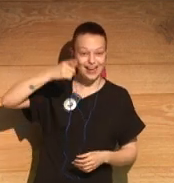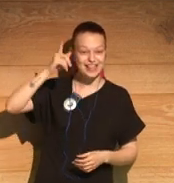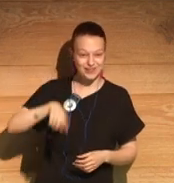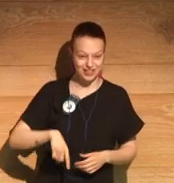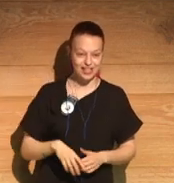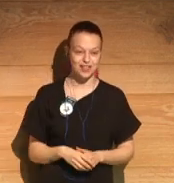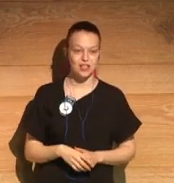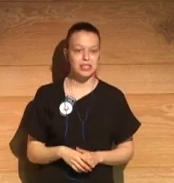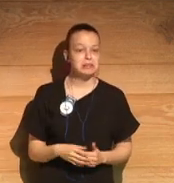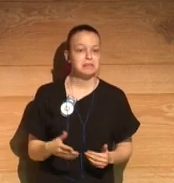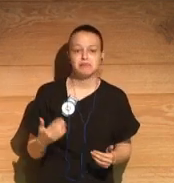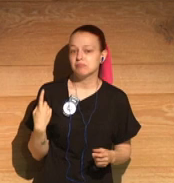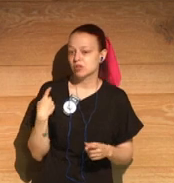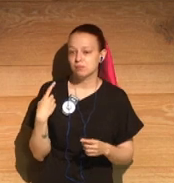life.